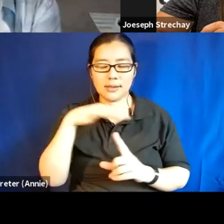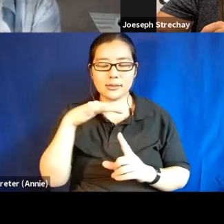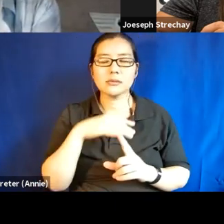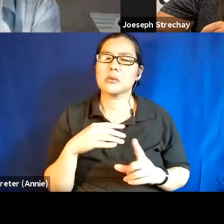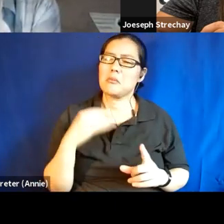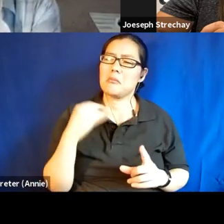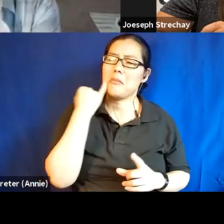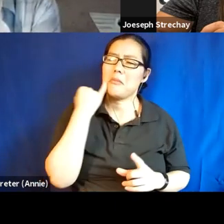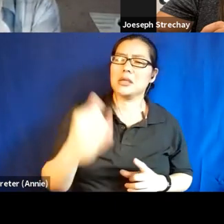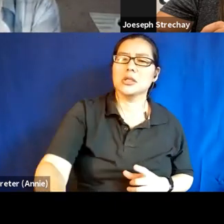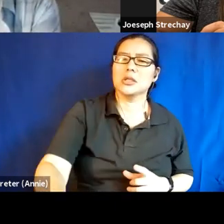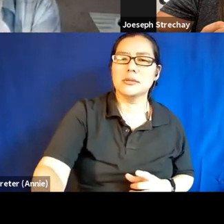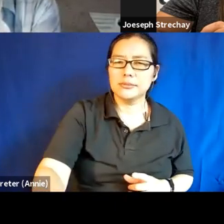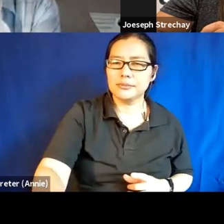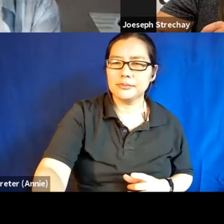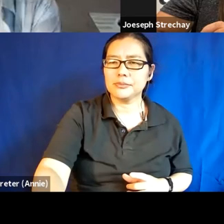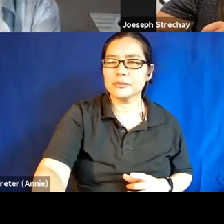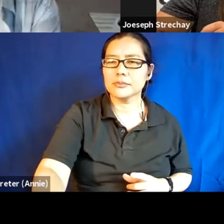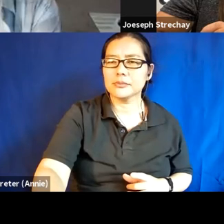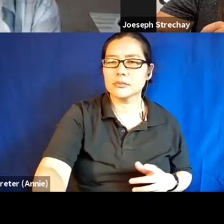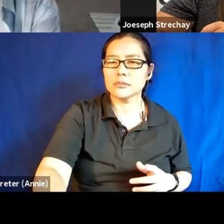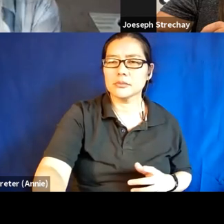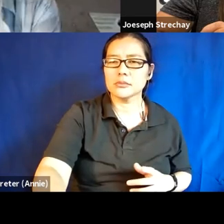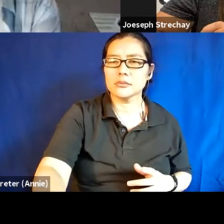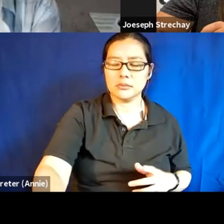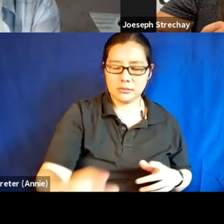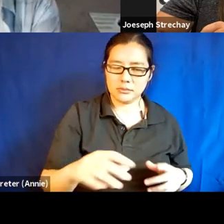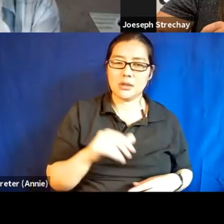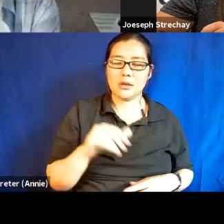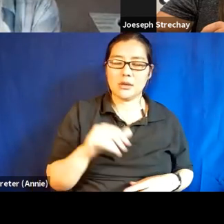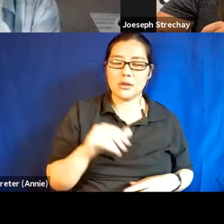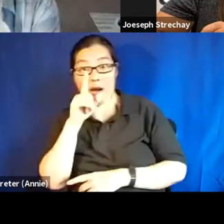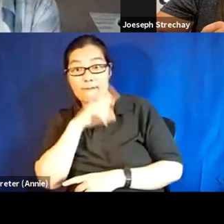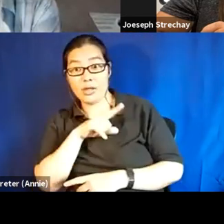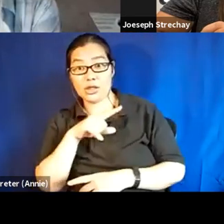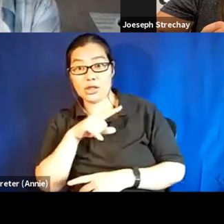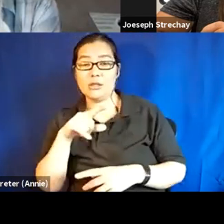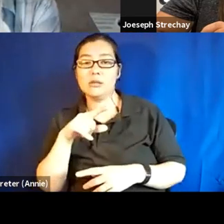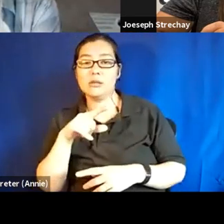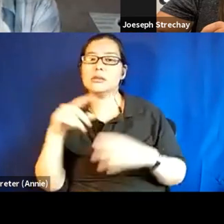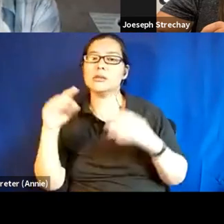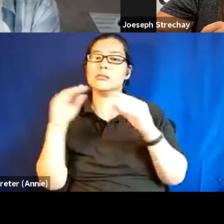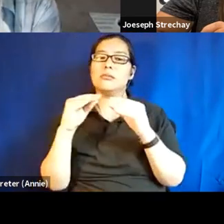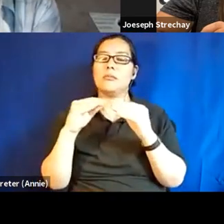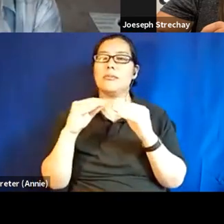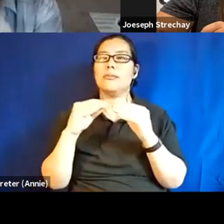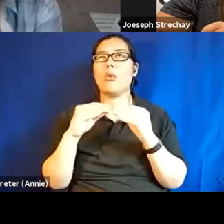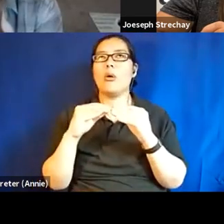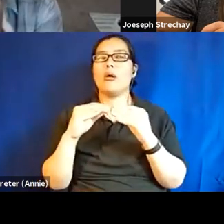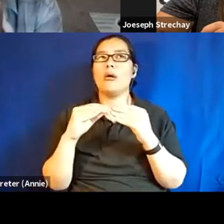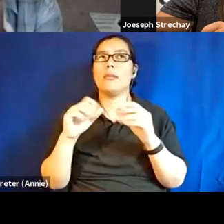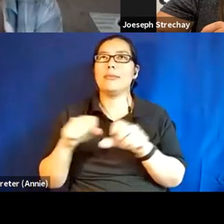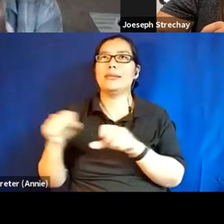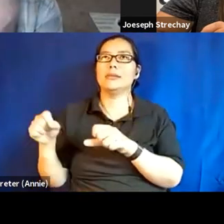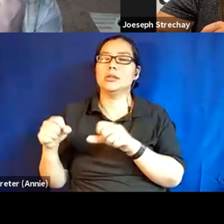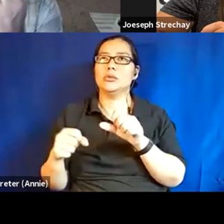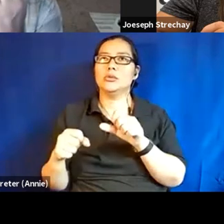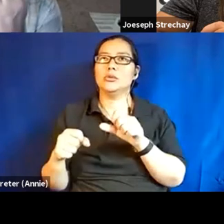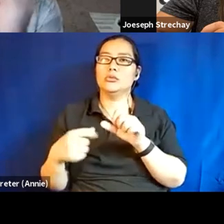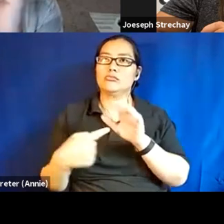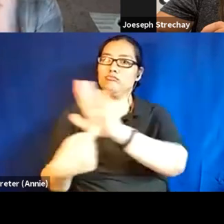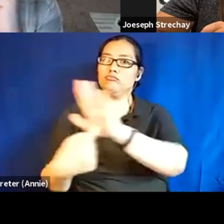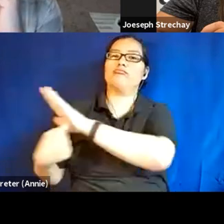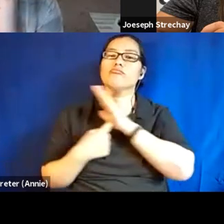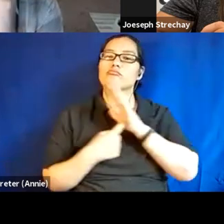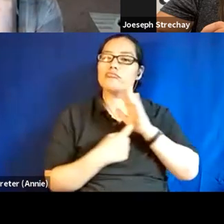you know, the, the, the non-fiction gives you license and ability to kind of imagine and project where the, the,